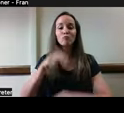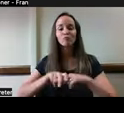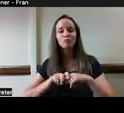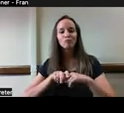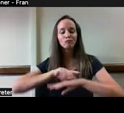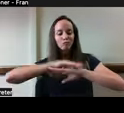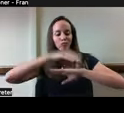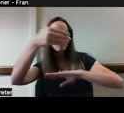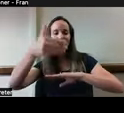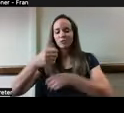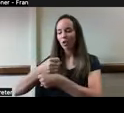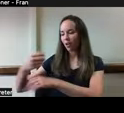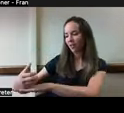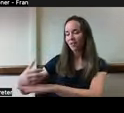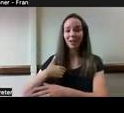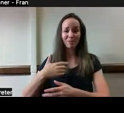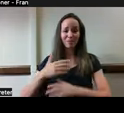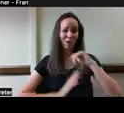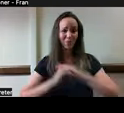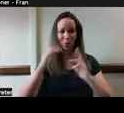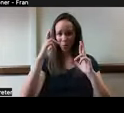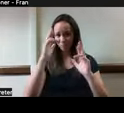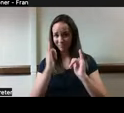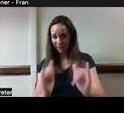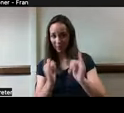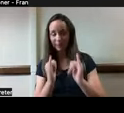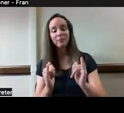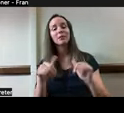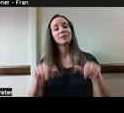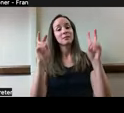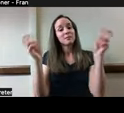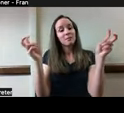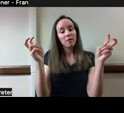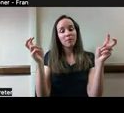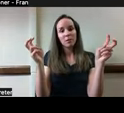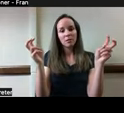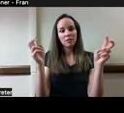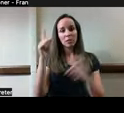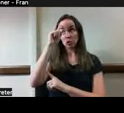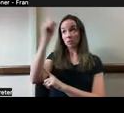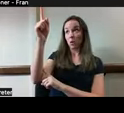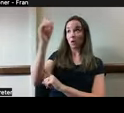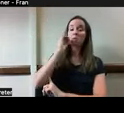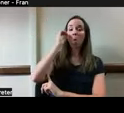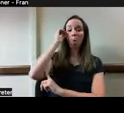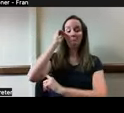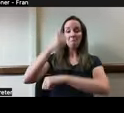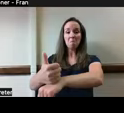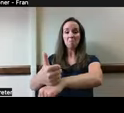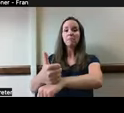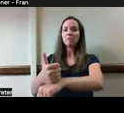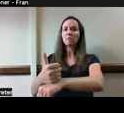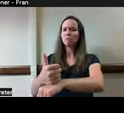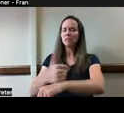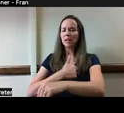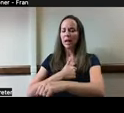have a cup of coffee and you're in a comfy seat as well. This is a topic that smart home provision is a topic that I've been